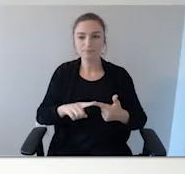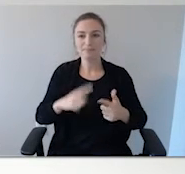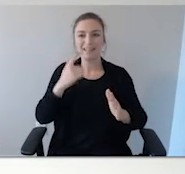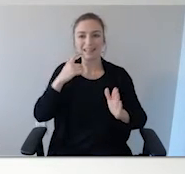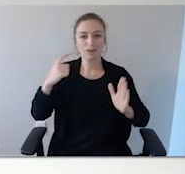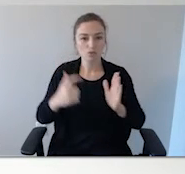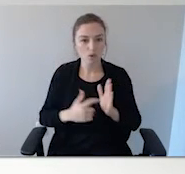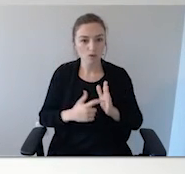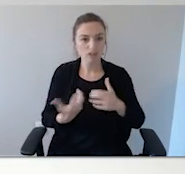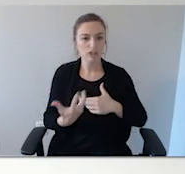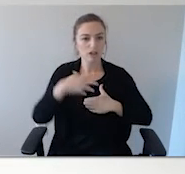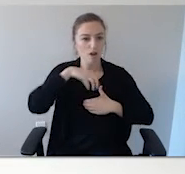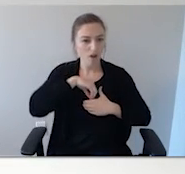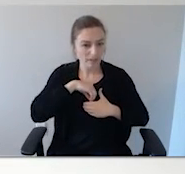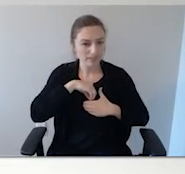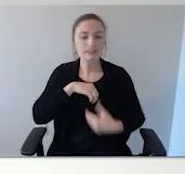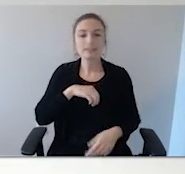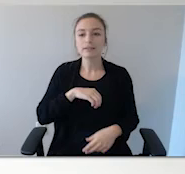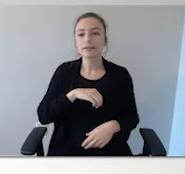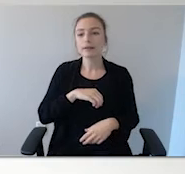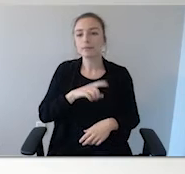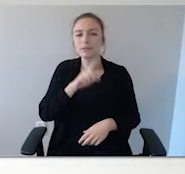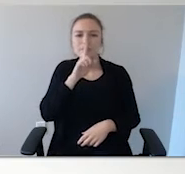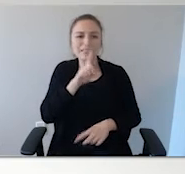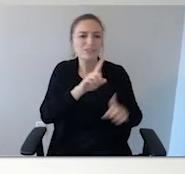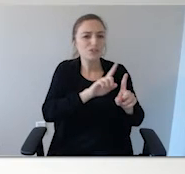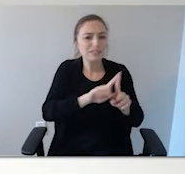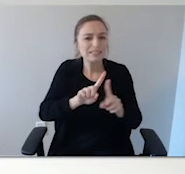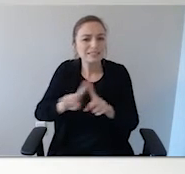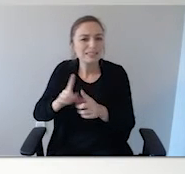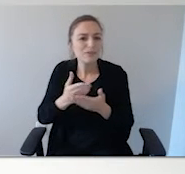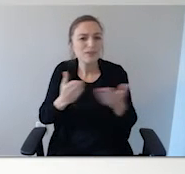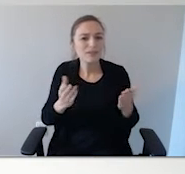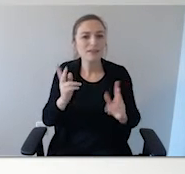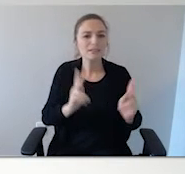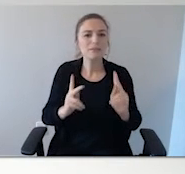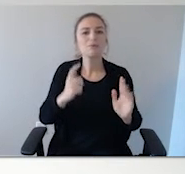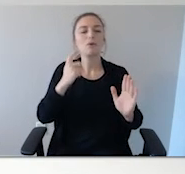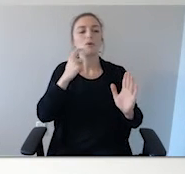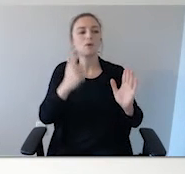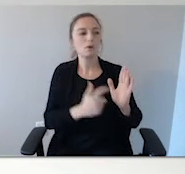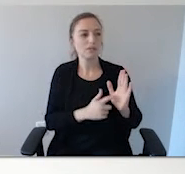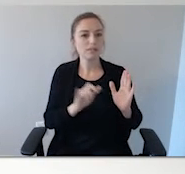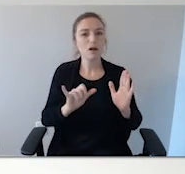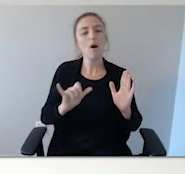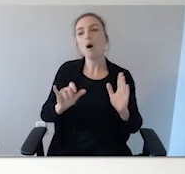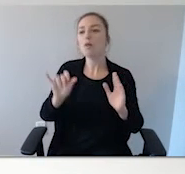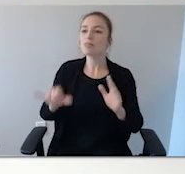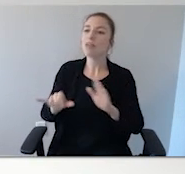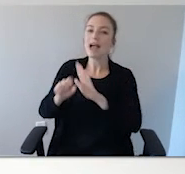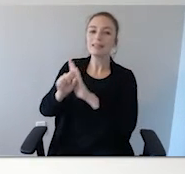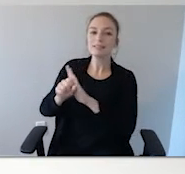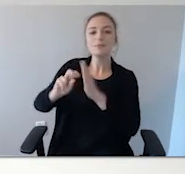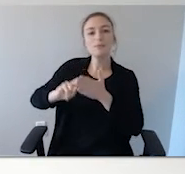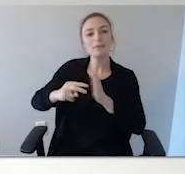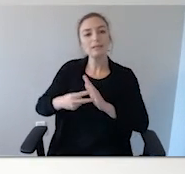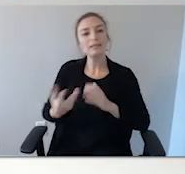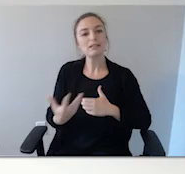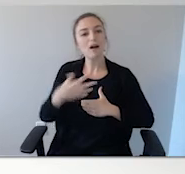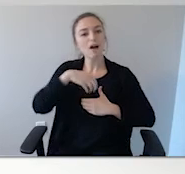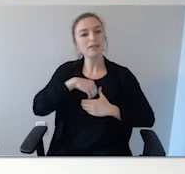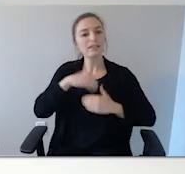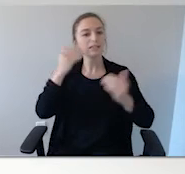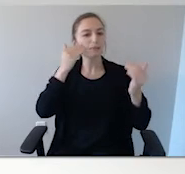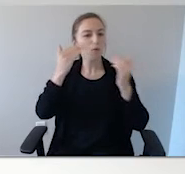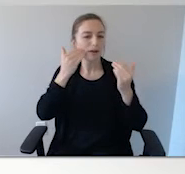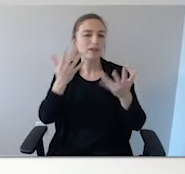acknowledging autism, and that's just going to look at the different icons and things that are out there that people will see and say, oh, yeah, that's an autism awareness decal or something like that.